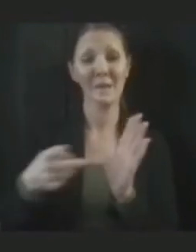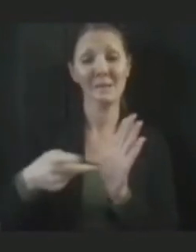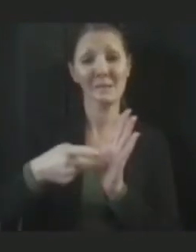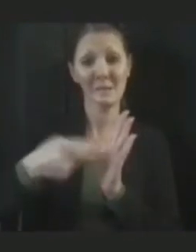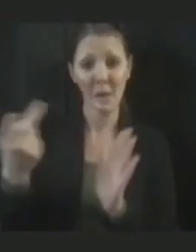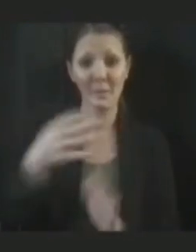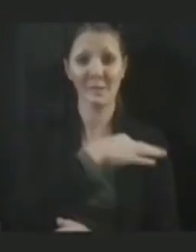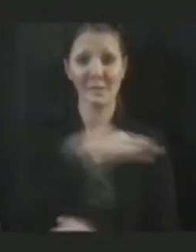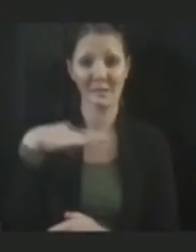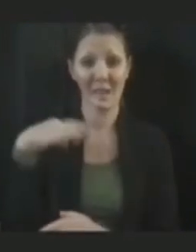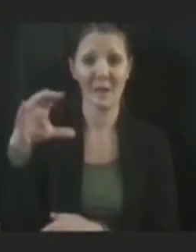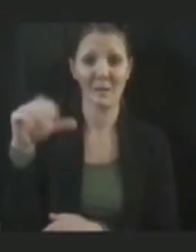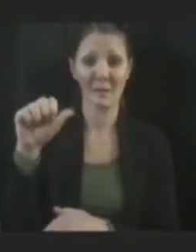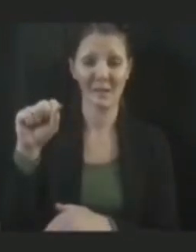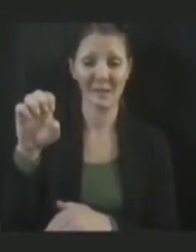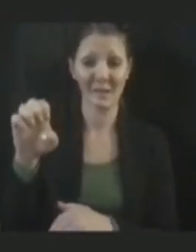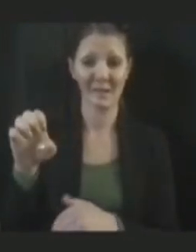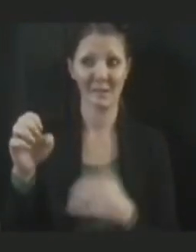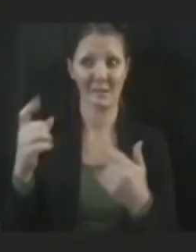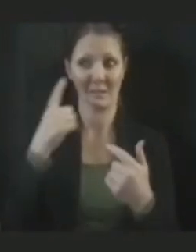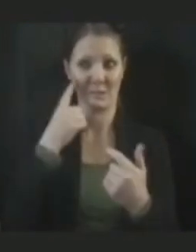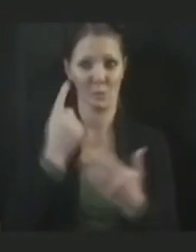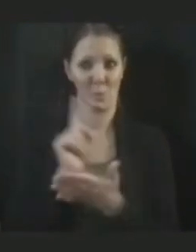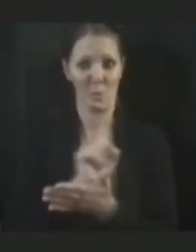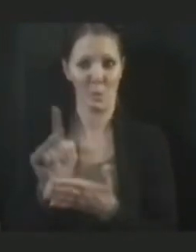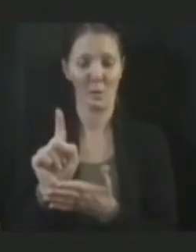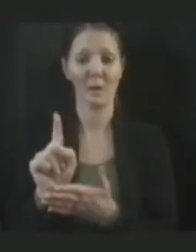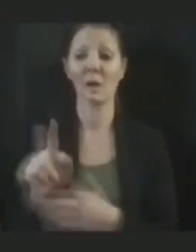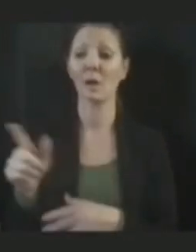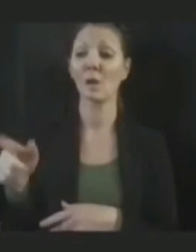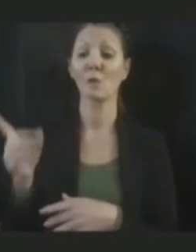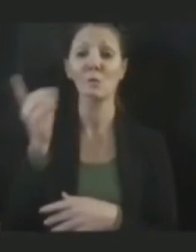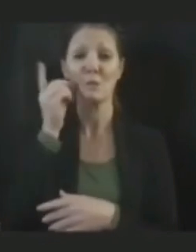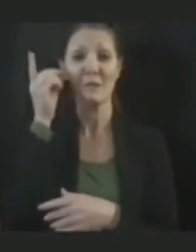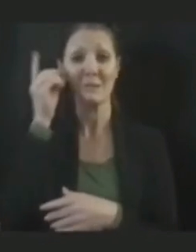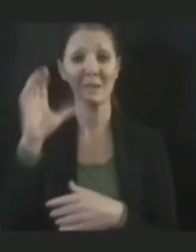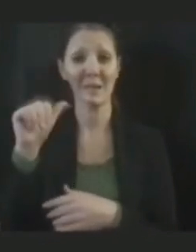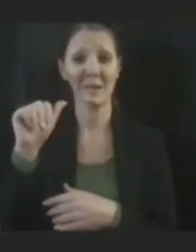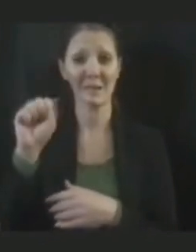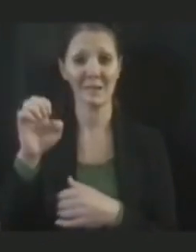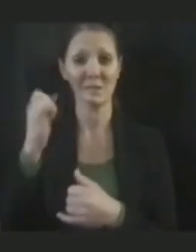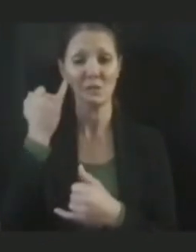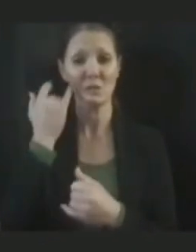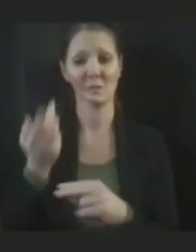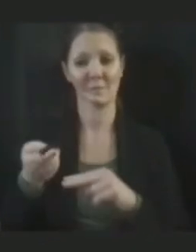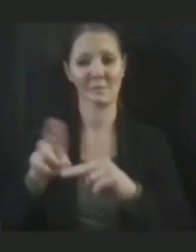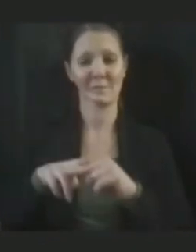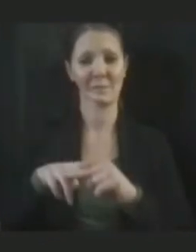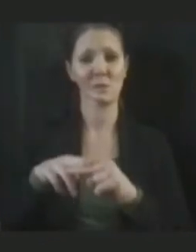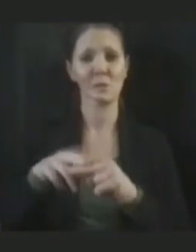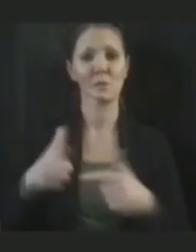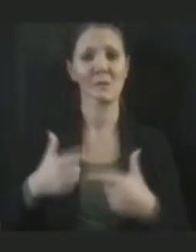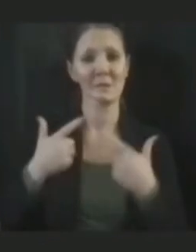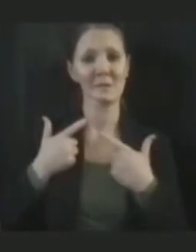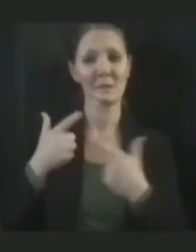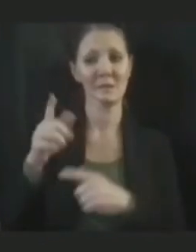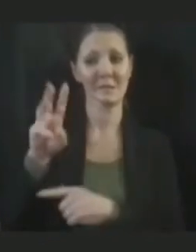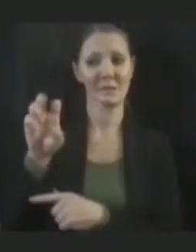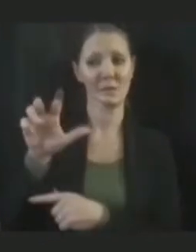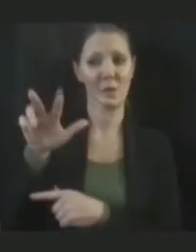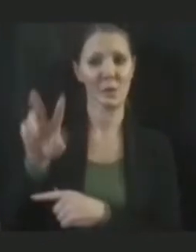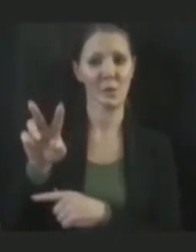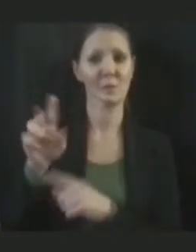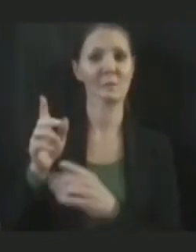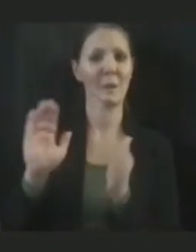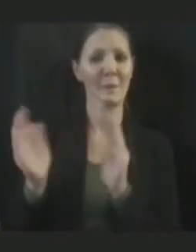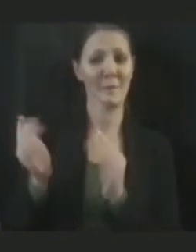cases have also gone up to 632 in the most recent week compared to around 200 in the prior week.